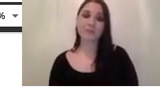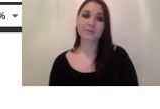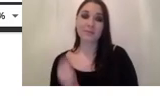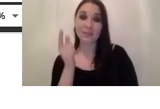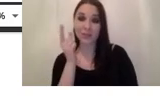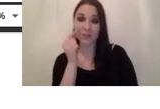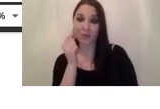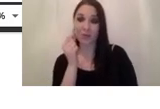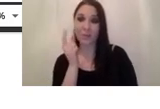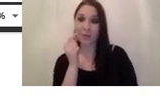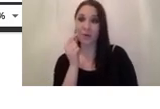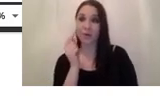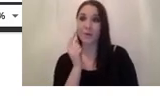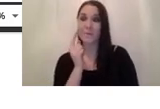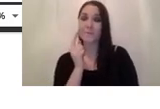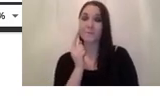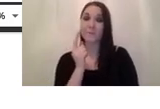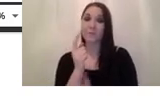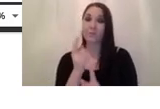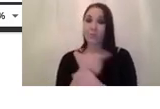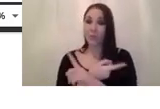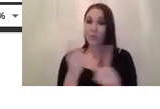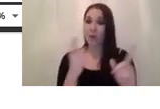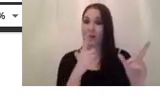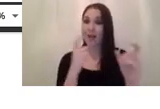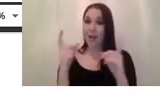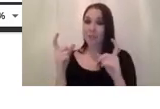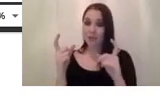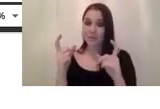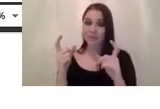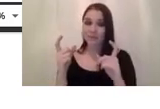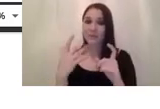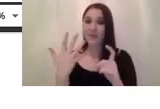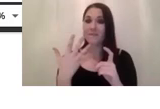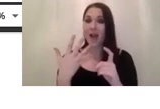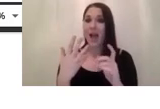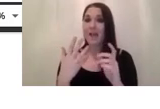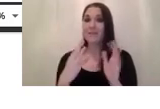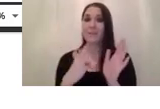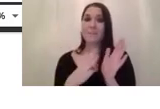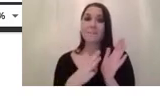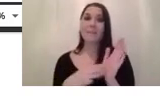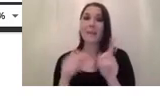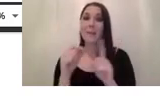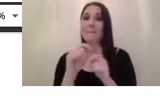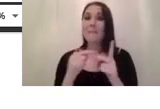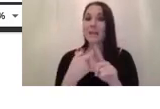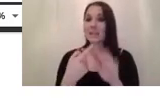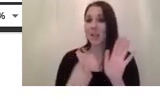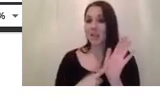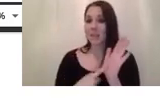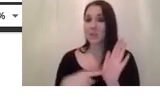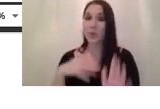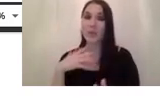you're let's say that you have your camera and the camera has five megapixels and uh so you need to